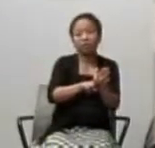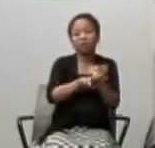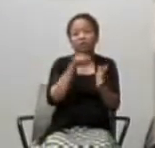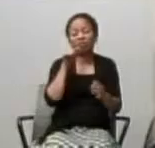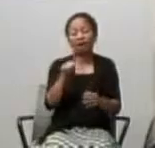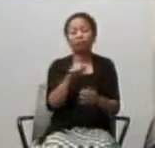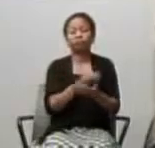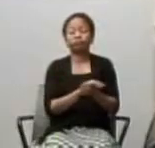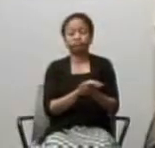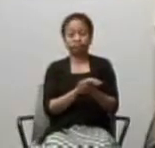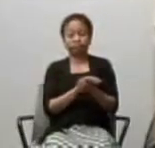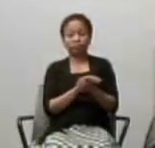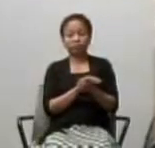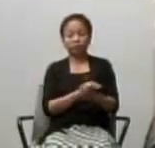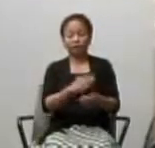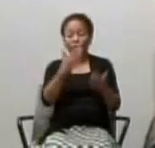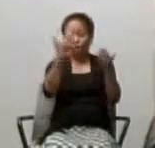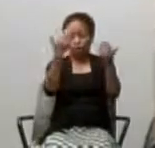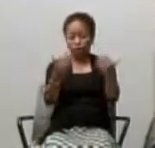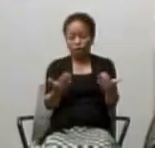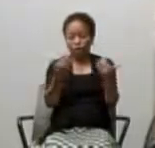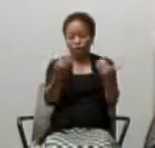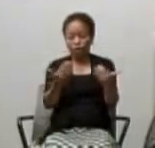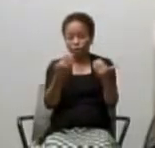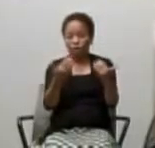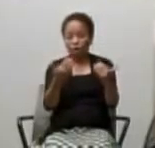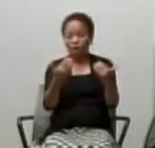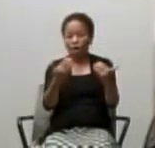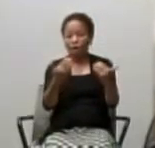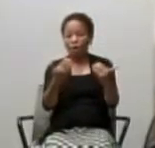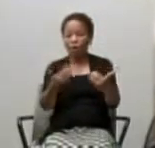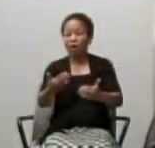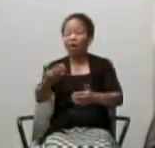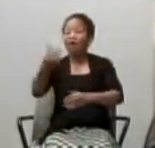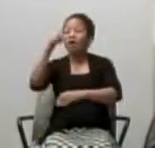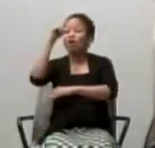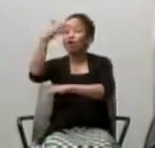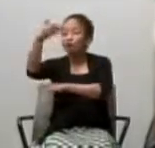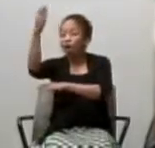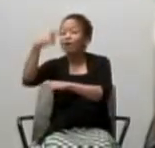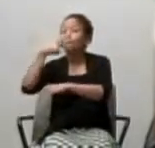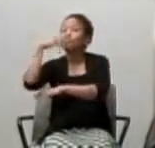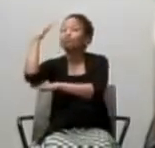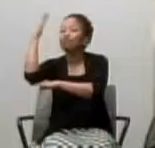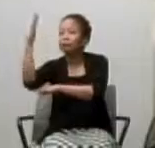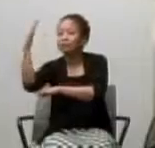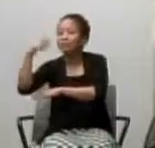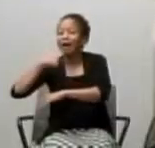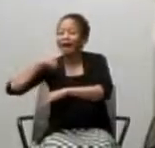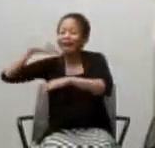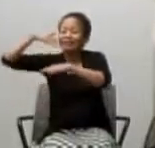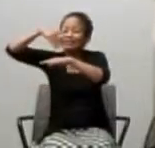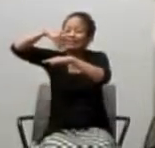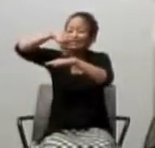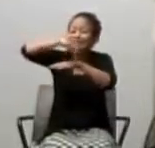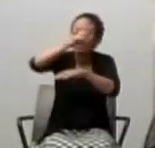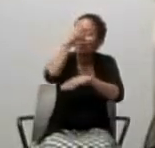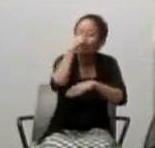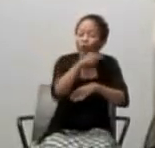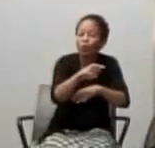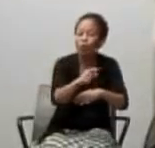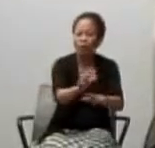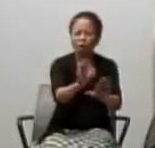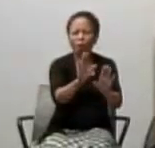And now I'm sending down to you what the Father has promised. Stay in the city then,